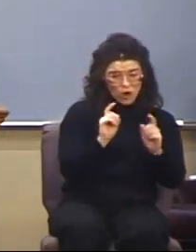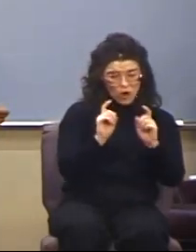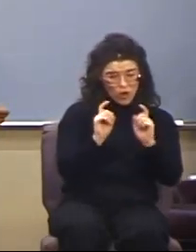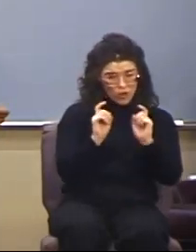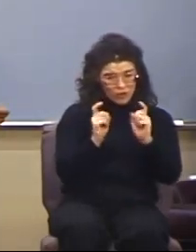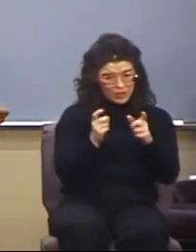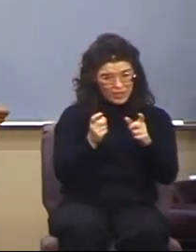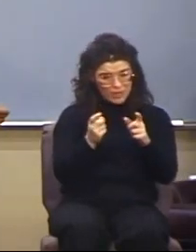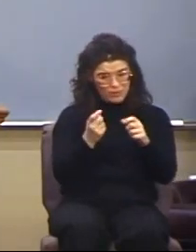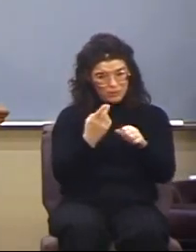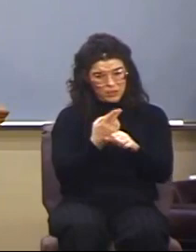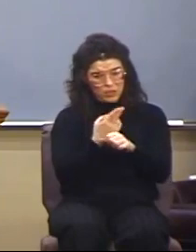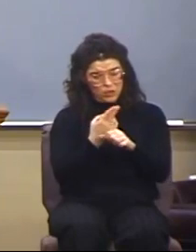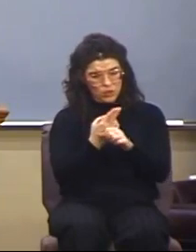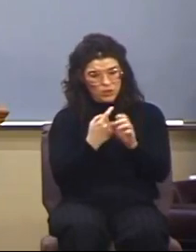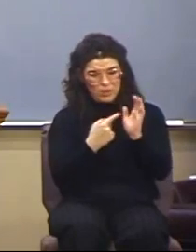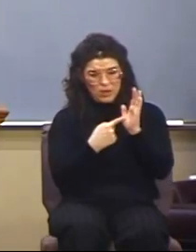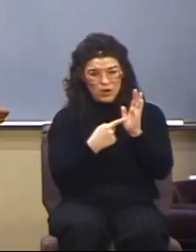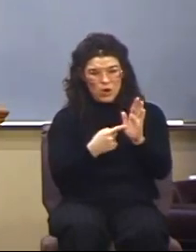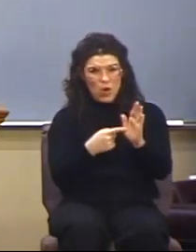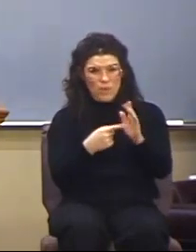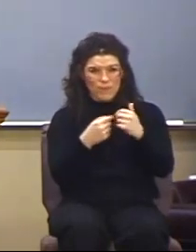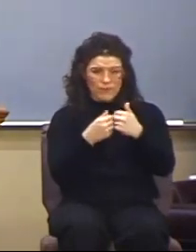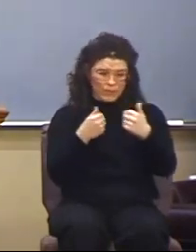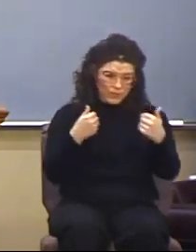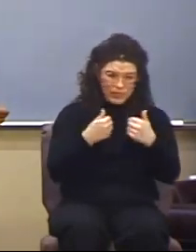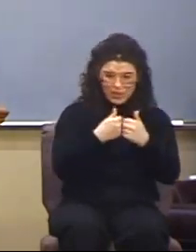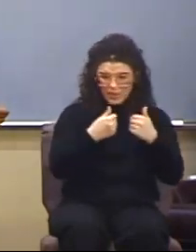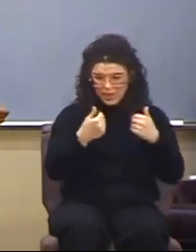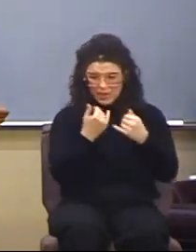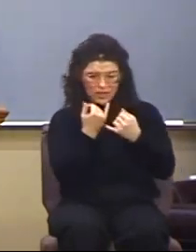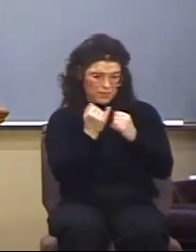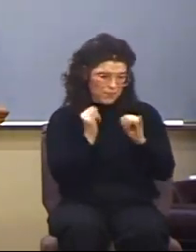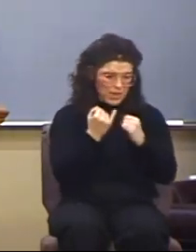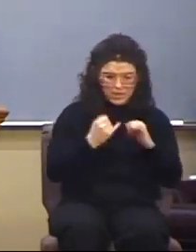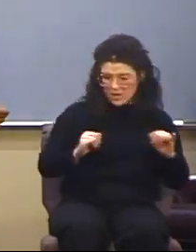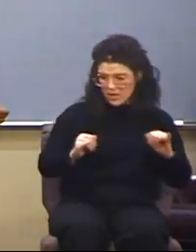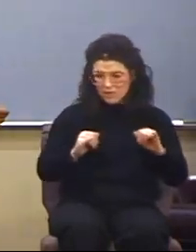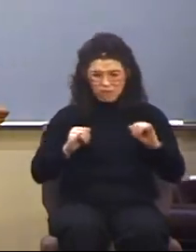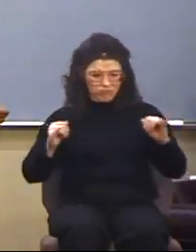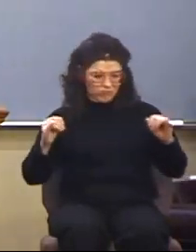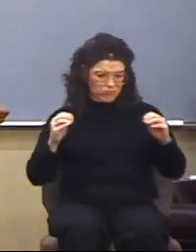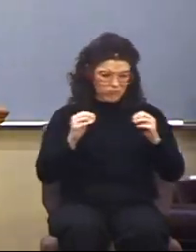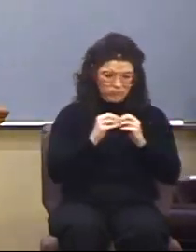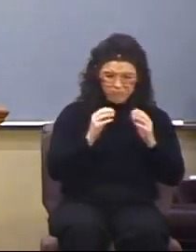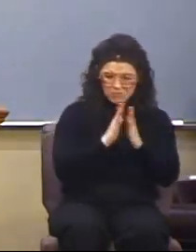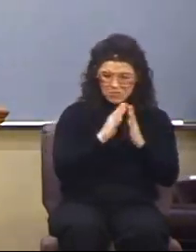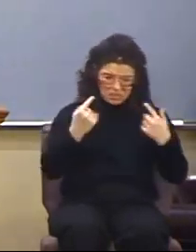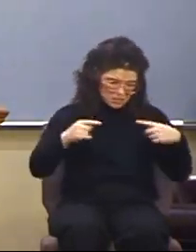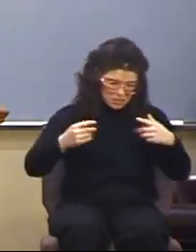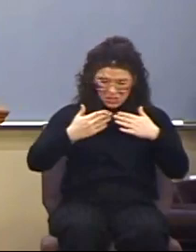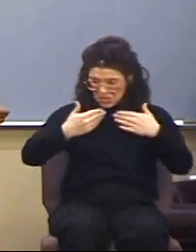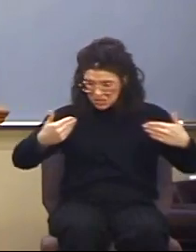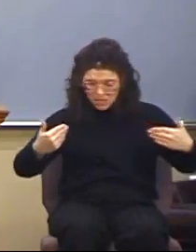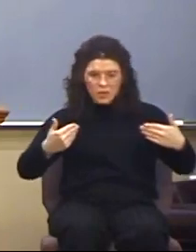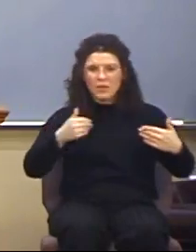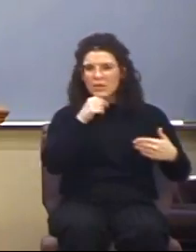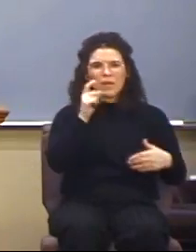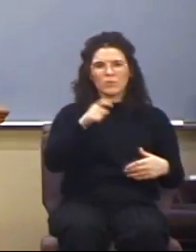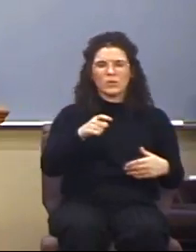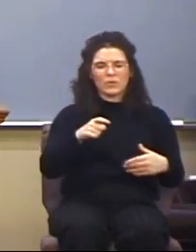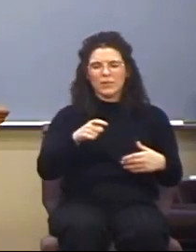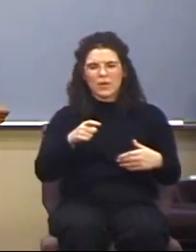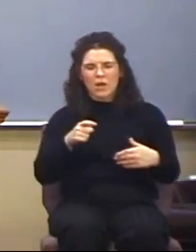exercised and manifested independent of others? Listen, this wasn't supposed to be a flesh